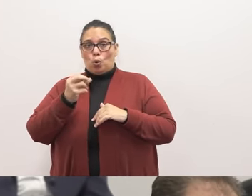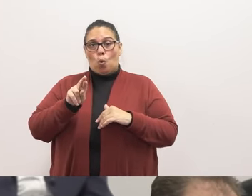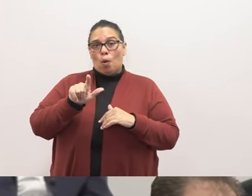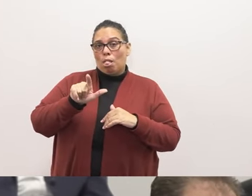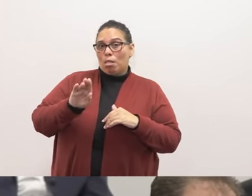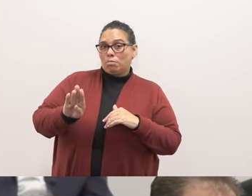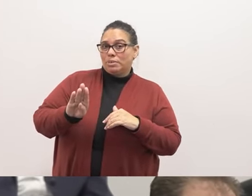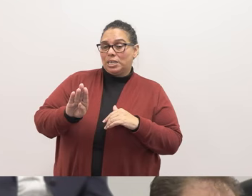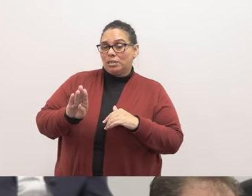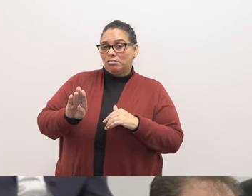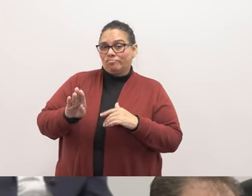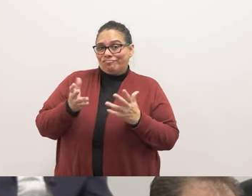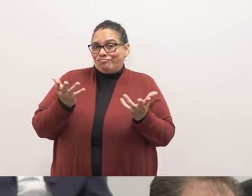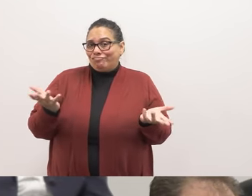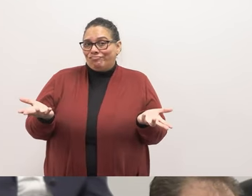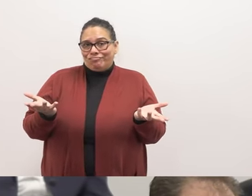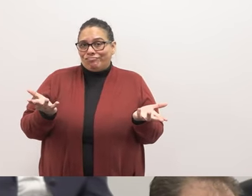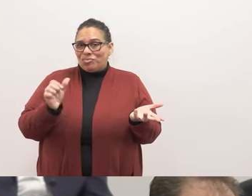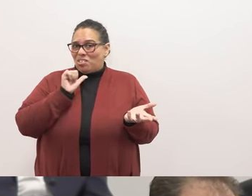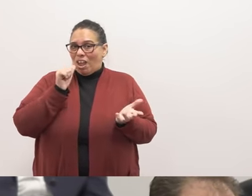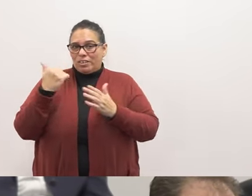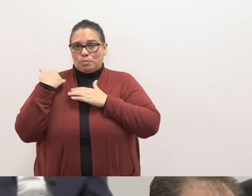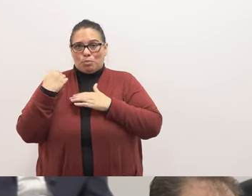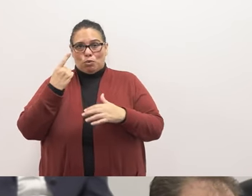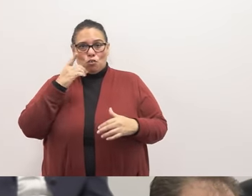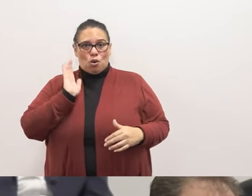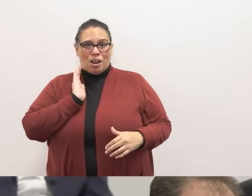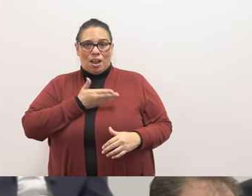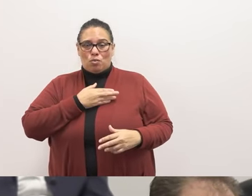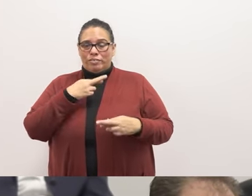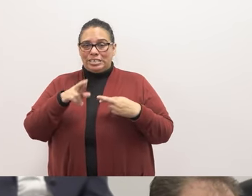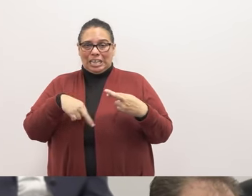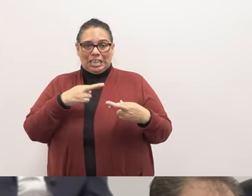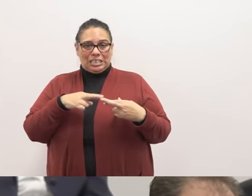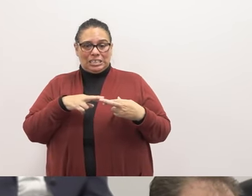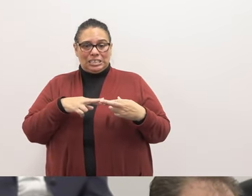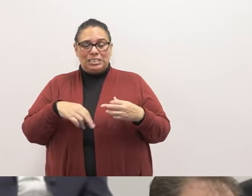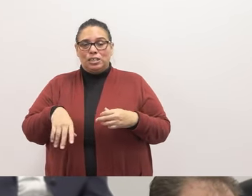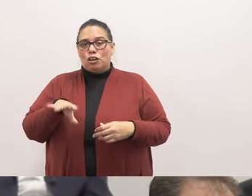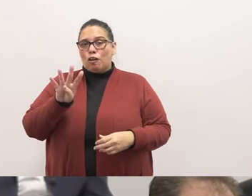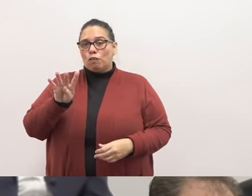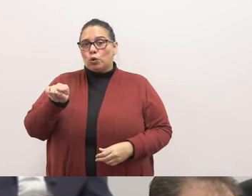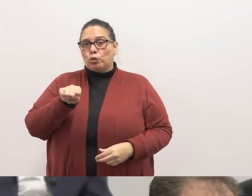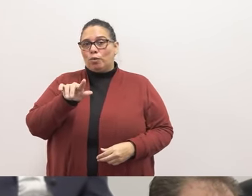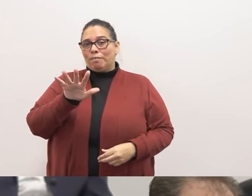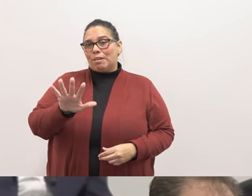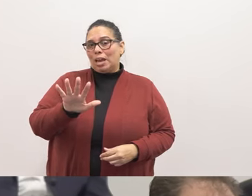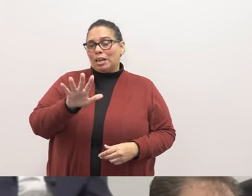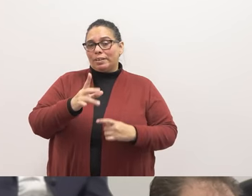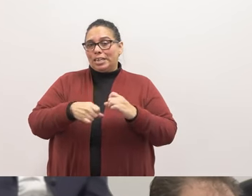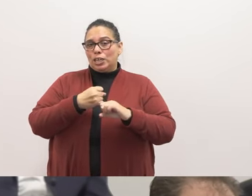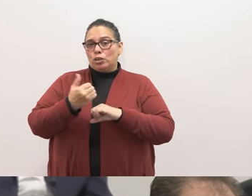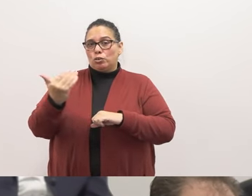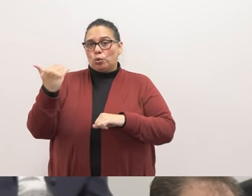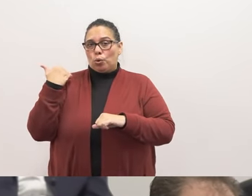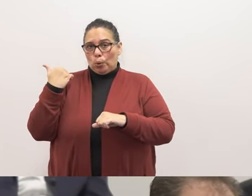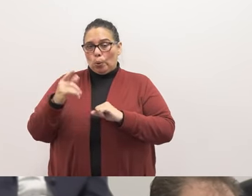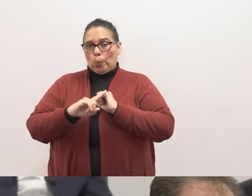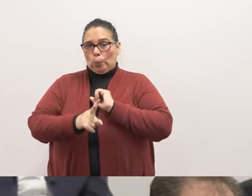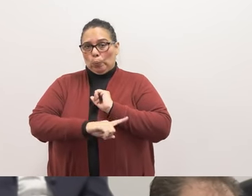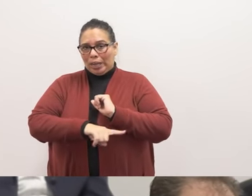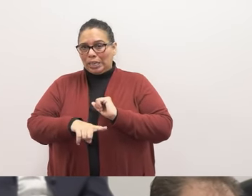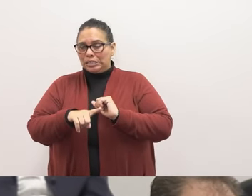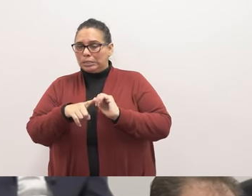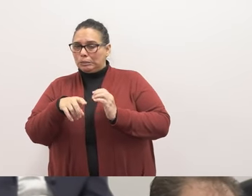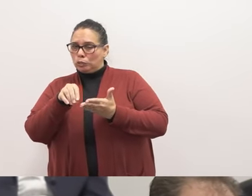for our recycling. As well as this, four to five years ago, a waste audit was recorded. And after repeated